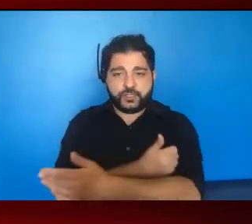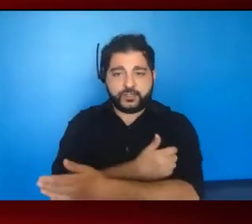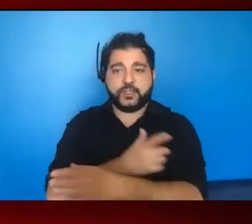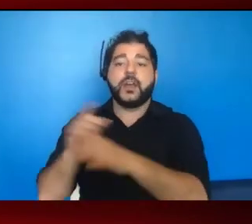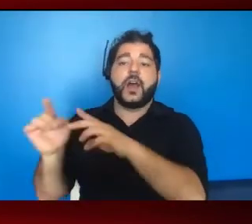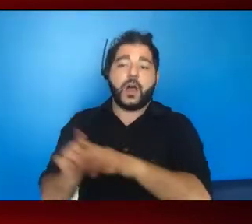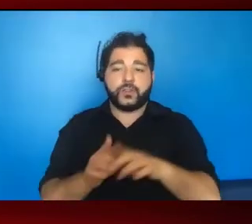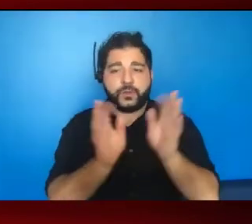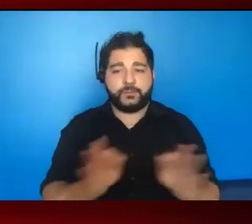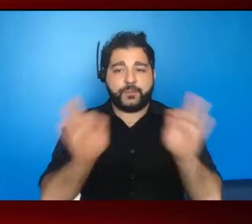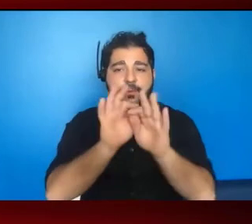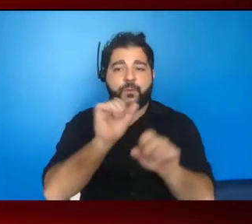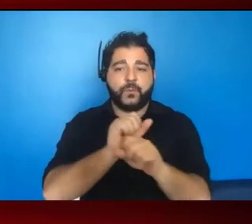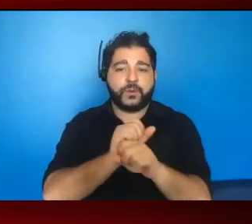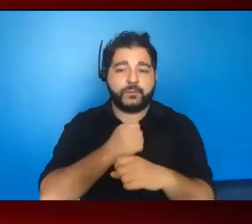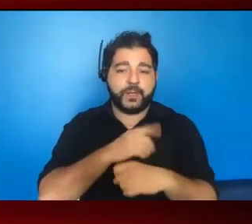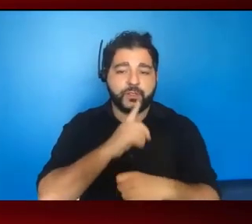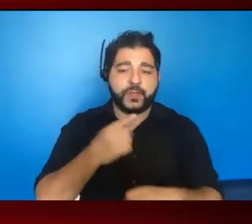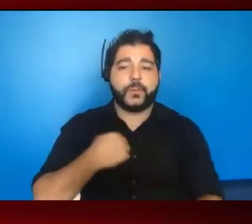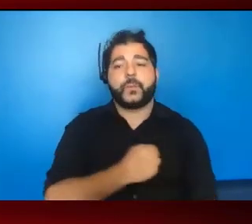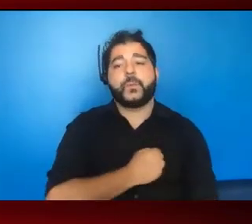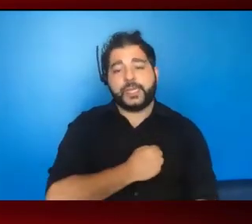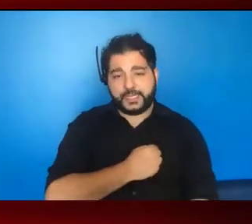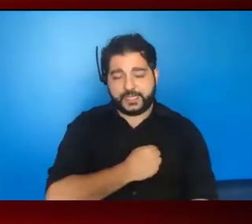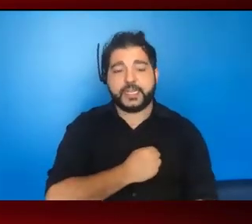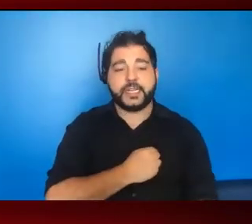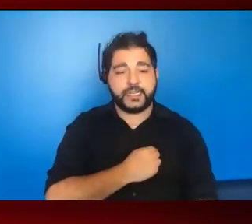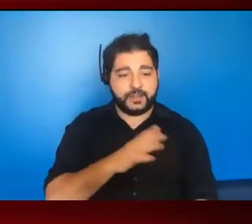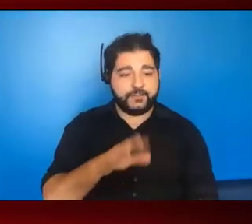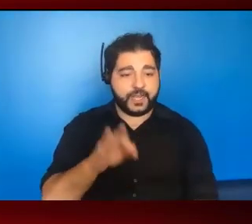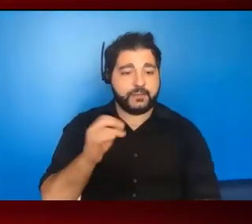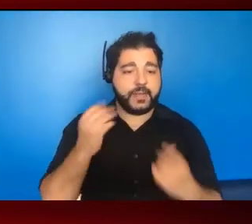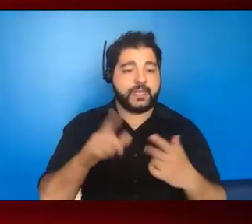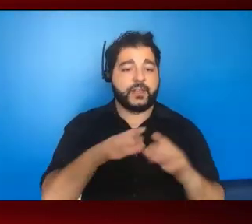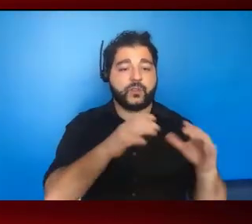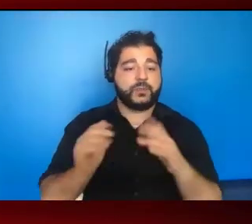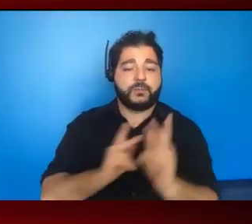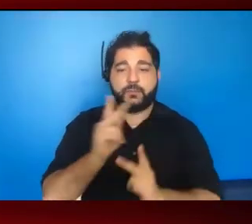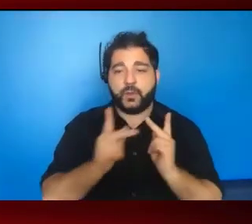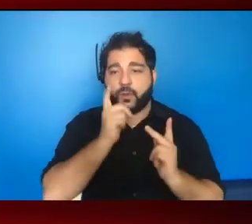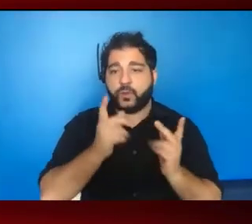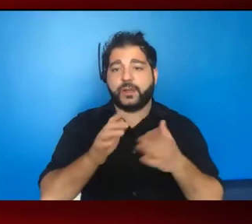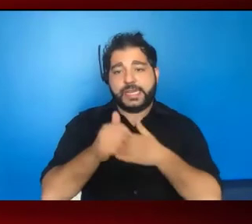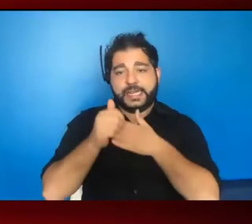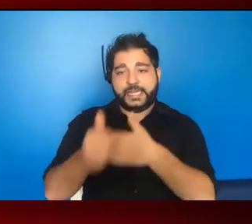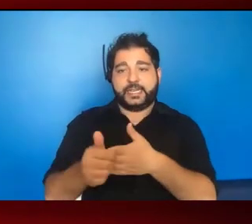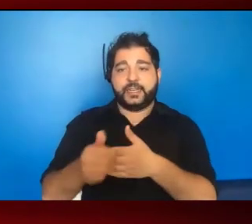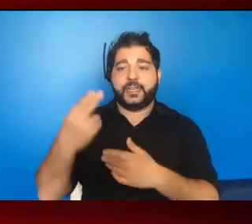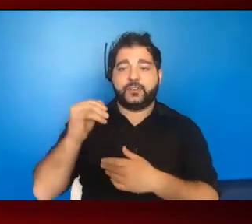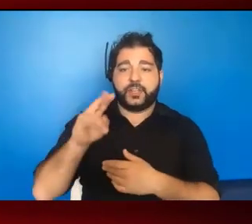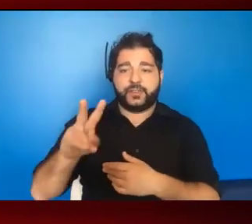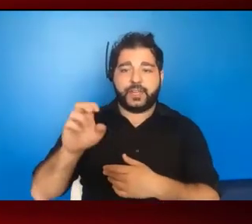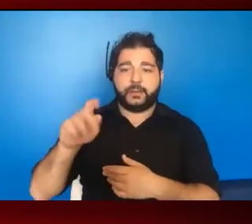important work to make sure that we find the groups of people who are at the leading edge of the HIV